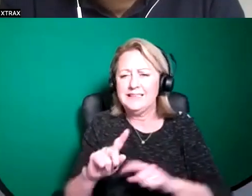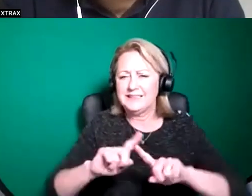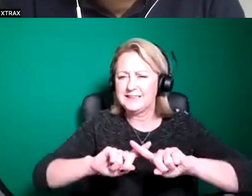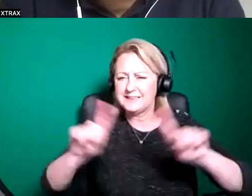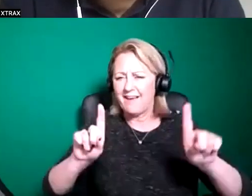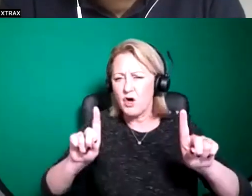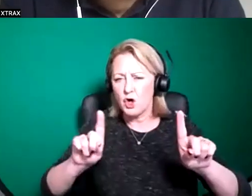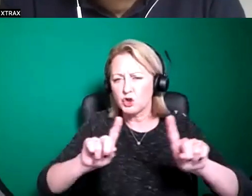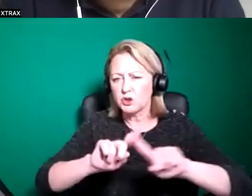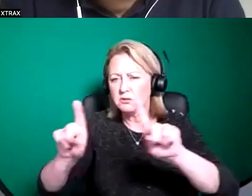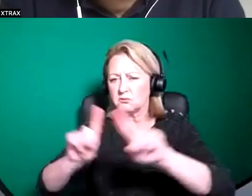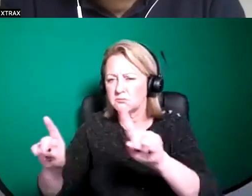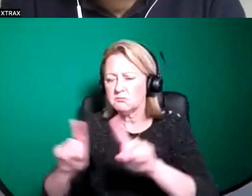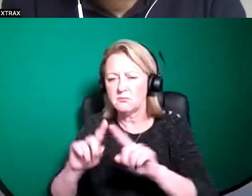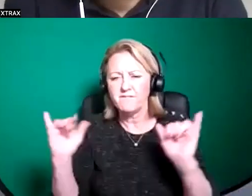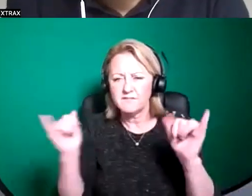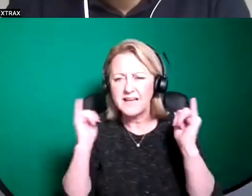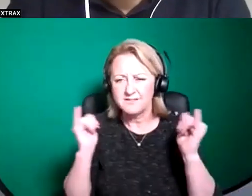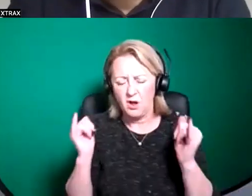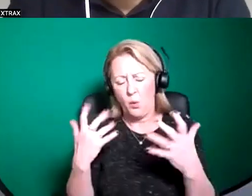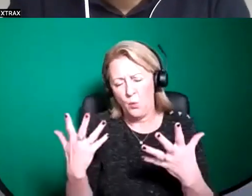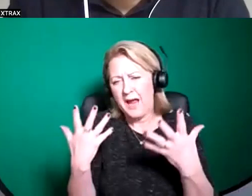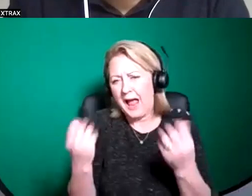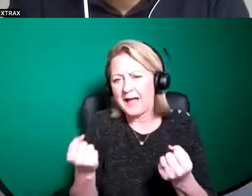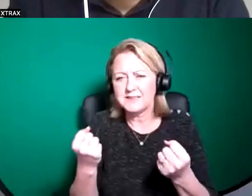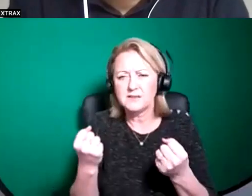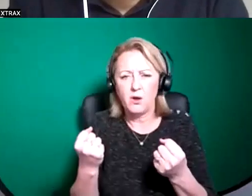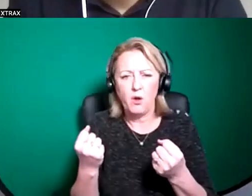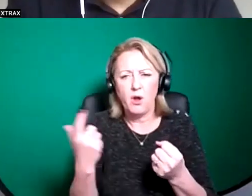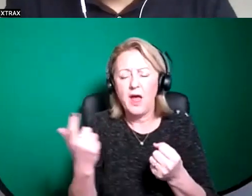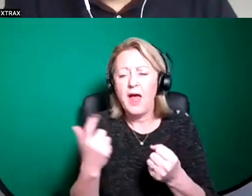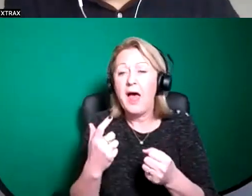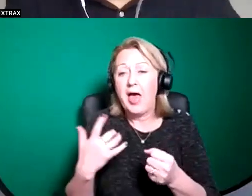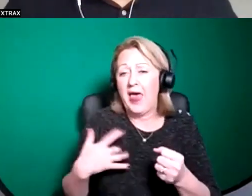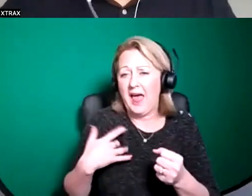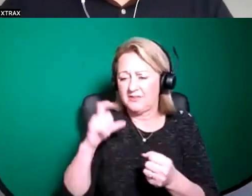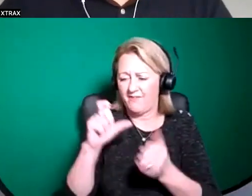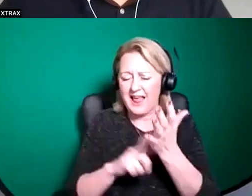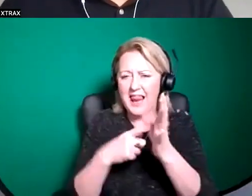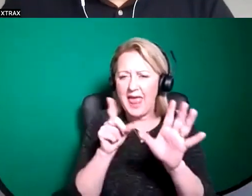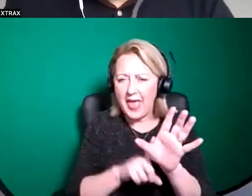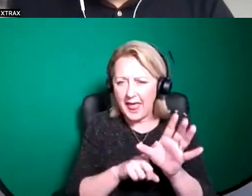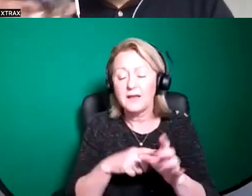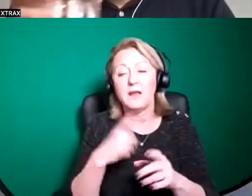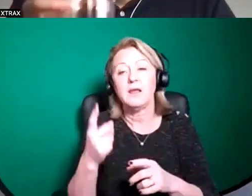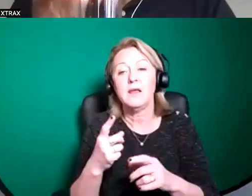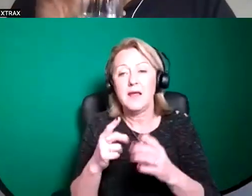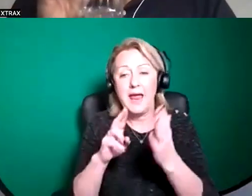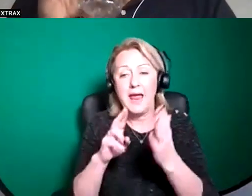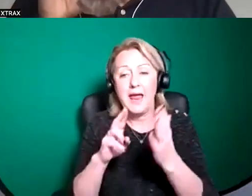so last year we presented um work from lives of clay we had um mimbre